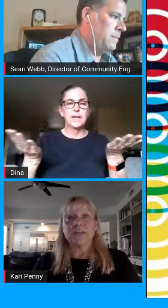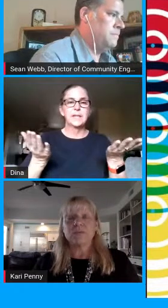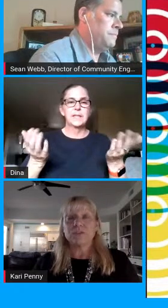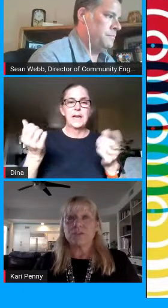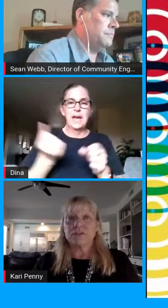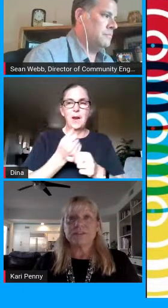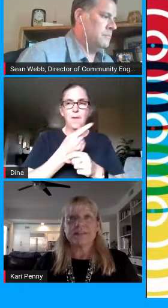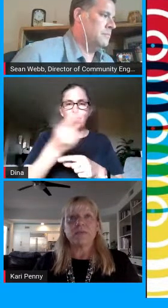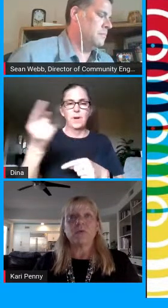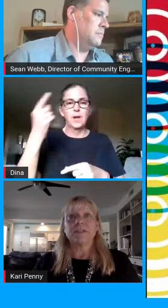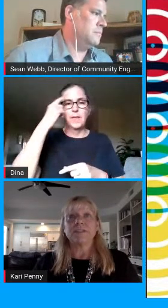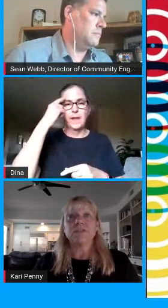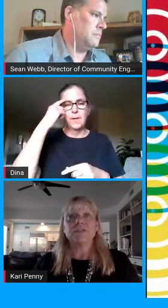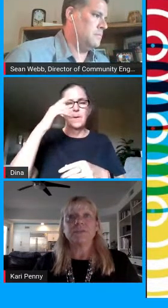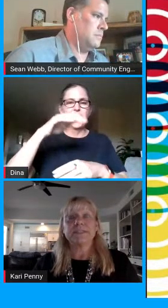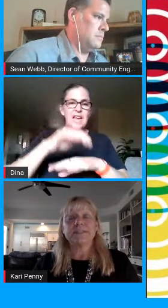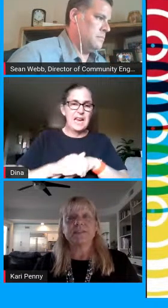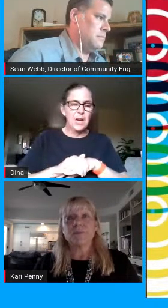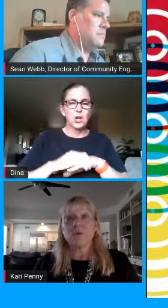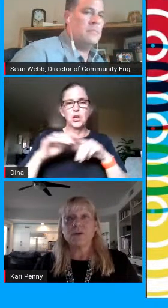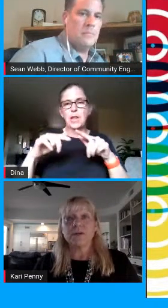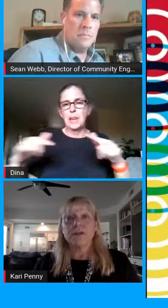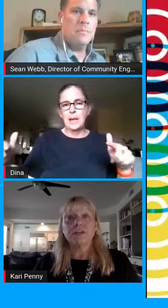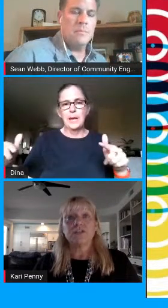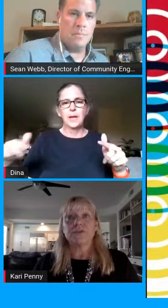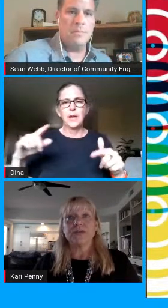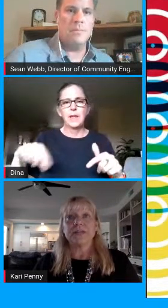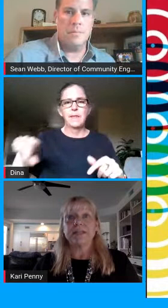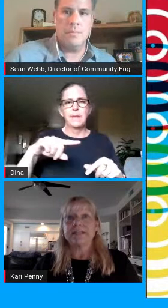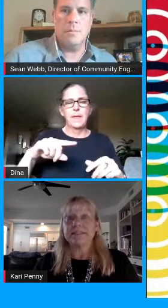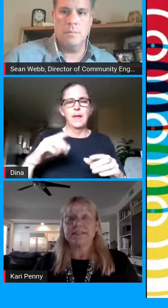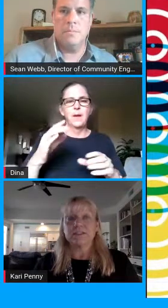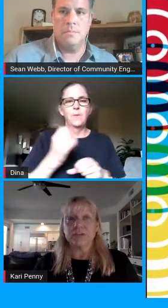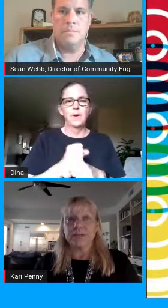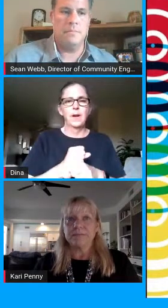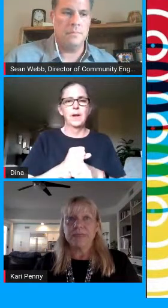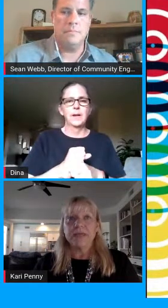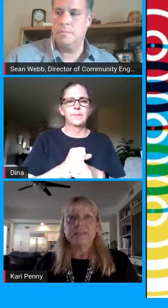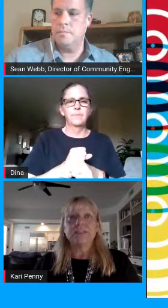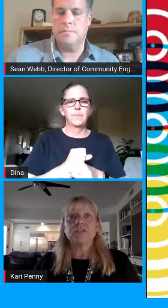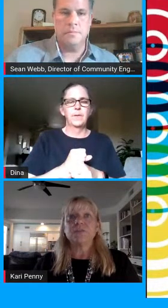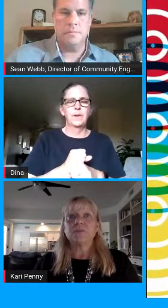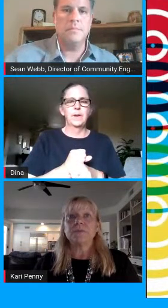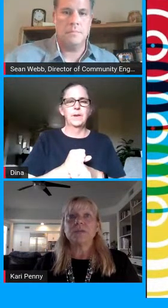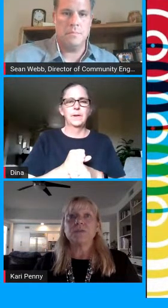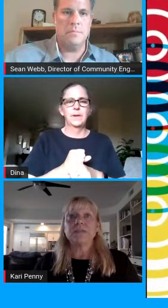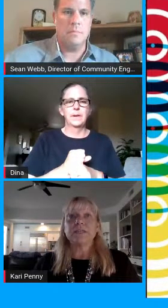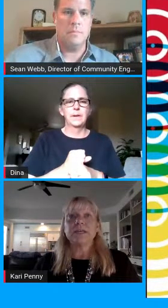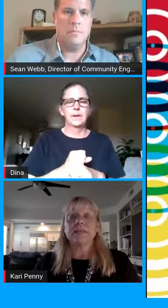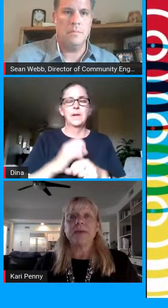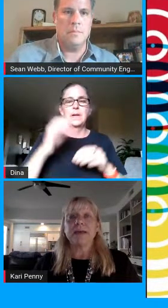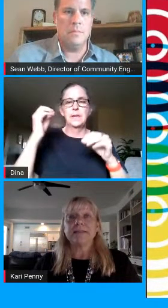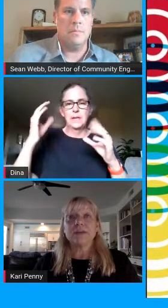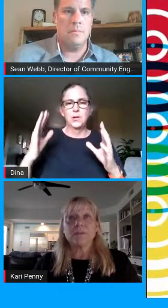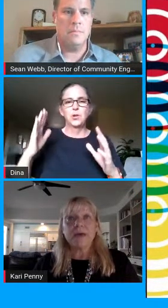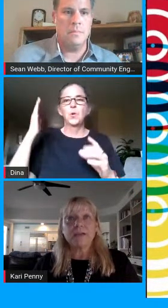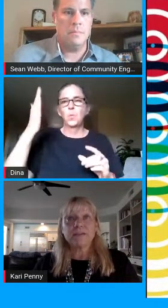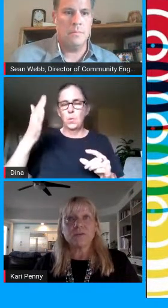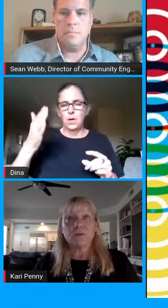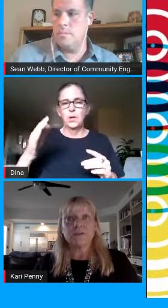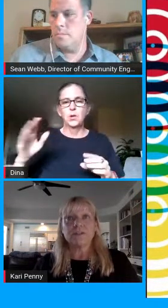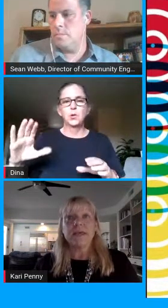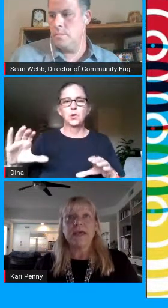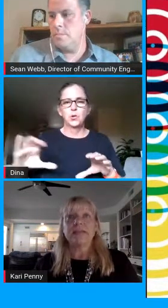our english language learners they will continue to receive support during distance learning teachers will be using the past